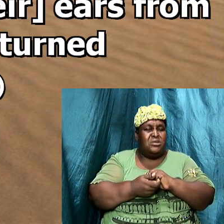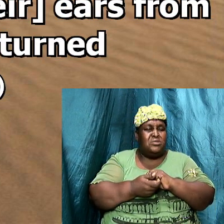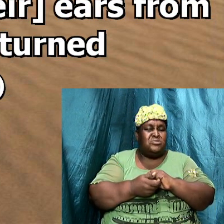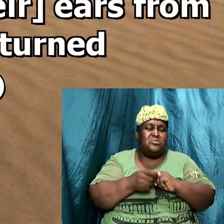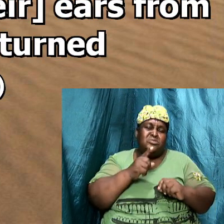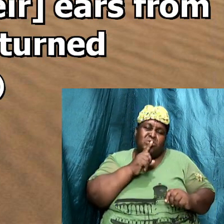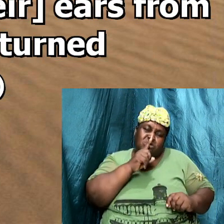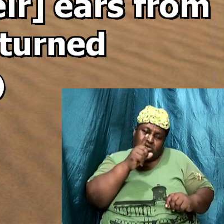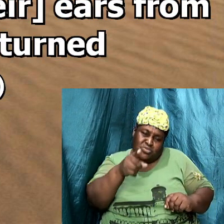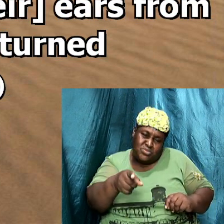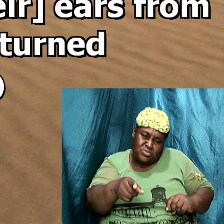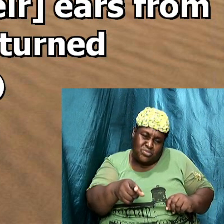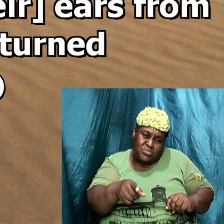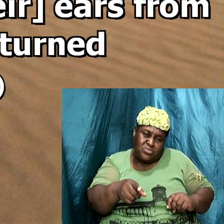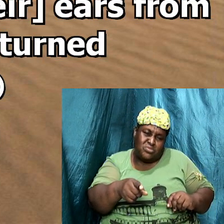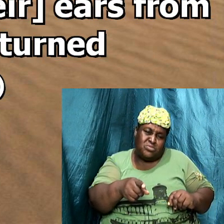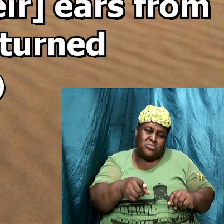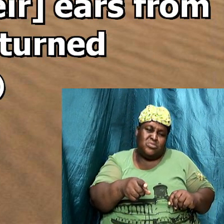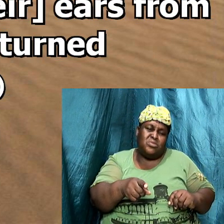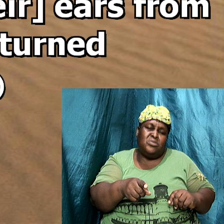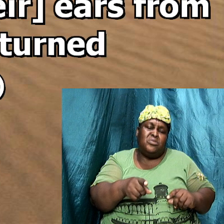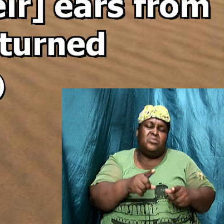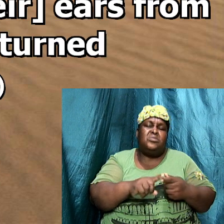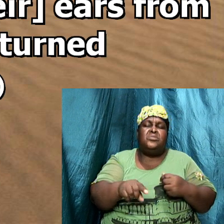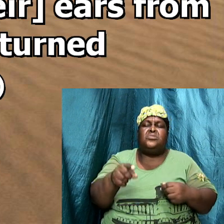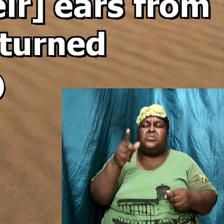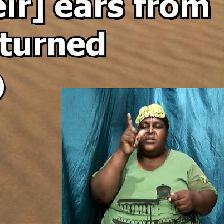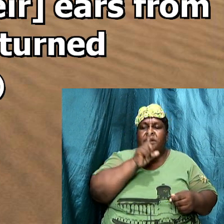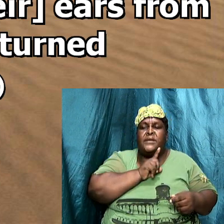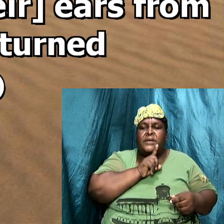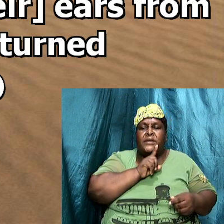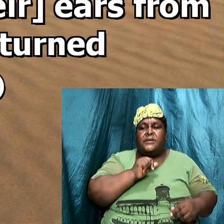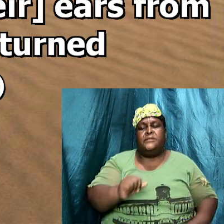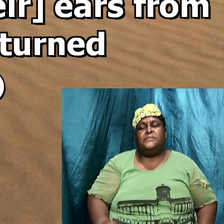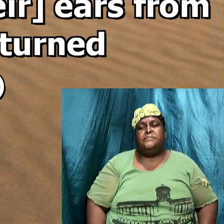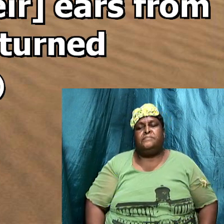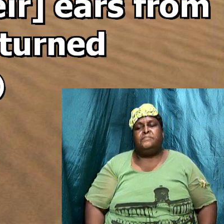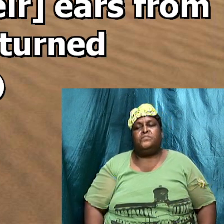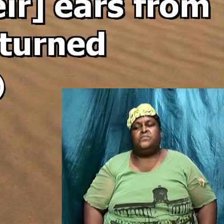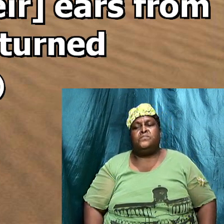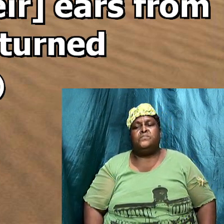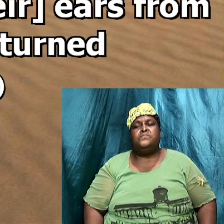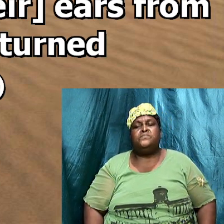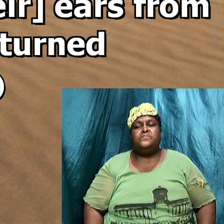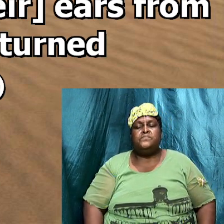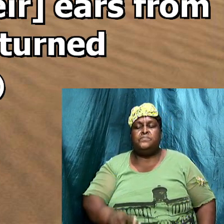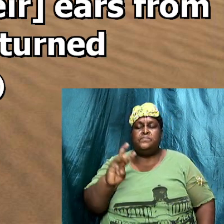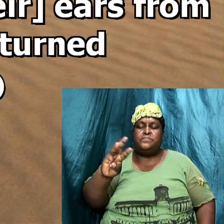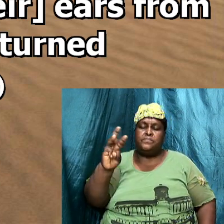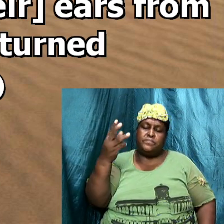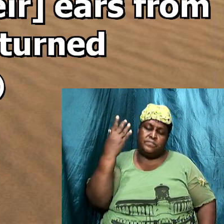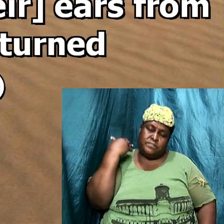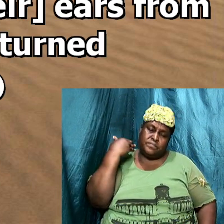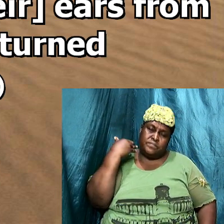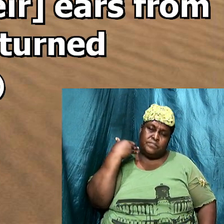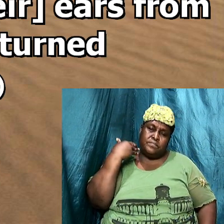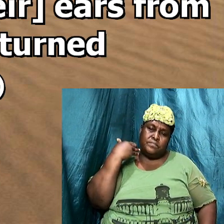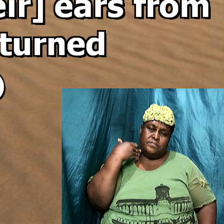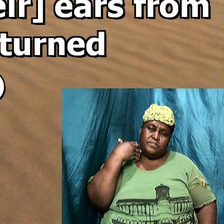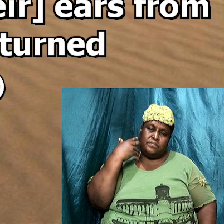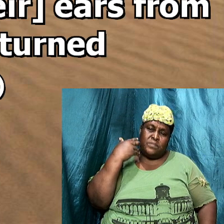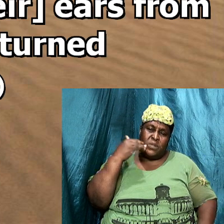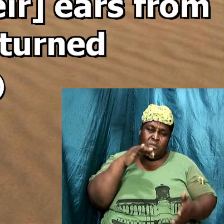and shall be turned to fables. Amen. So, we said last week, now, we look at holiness.